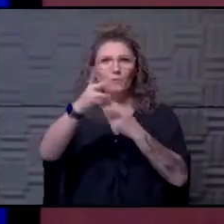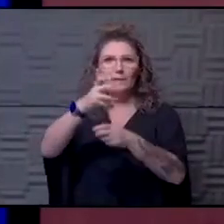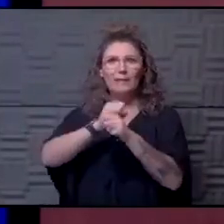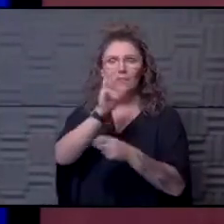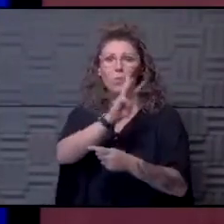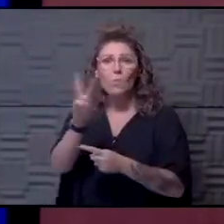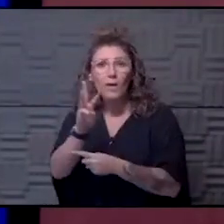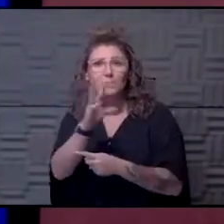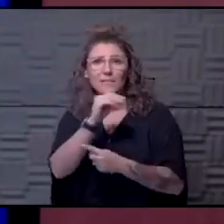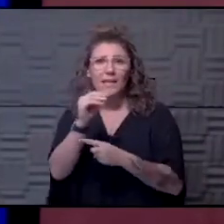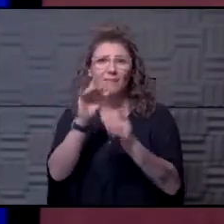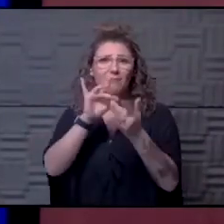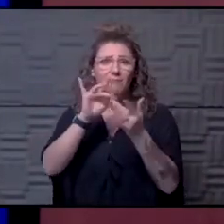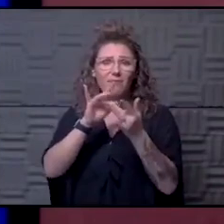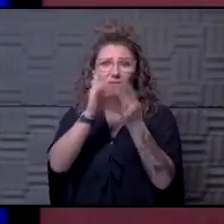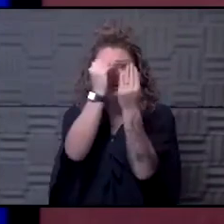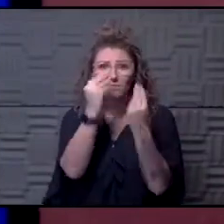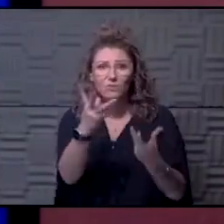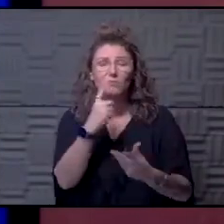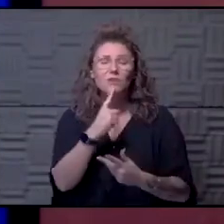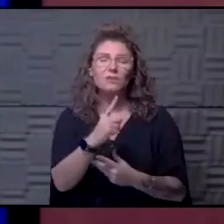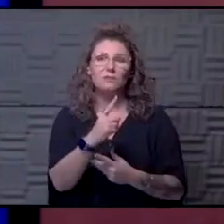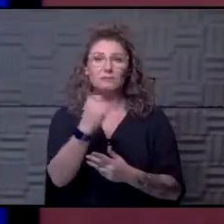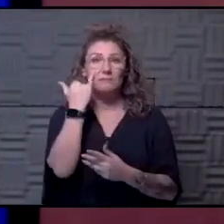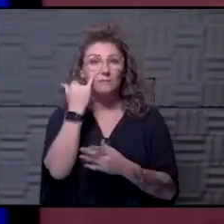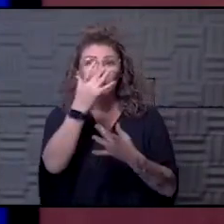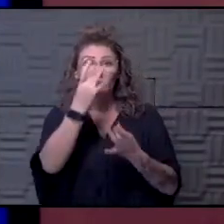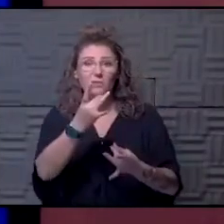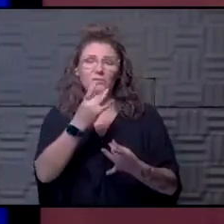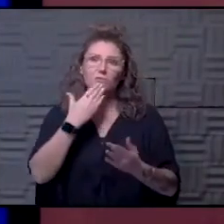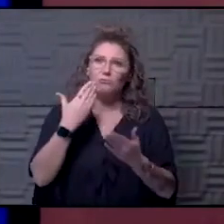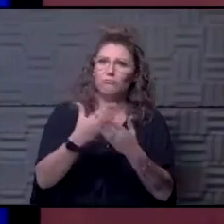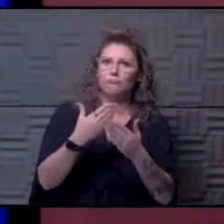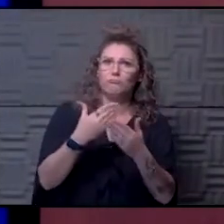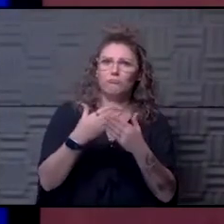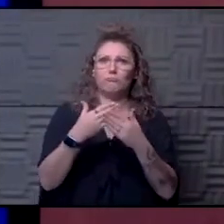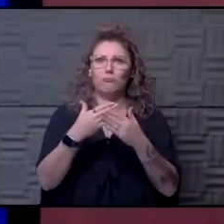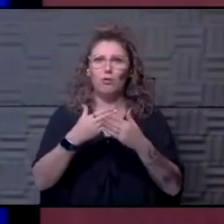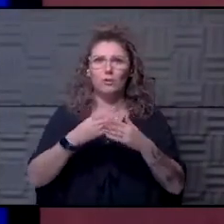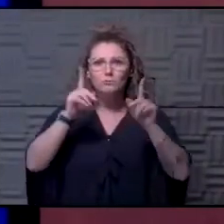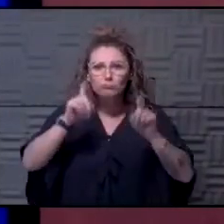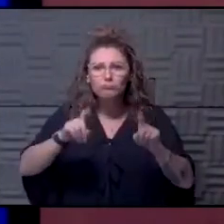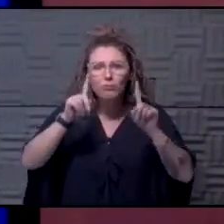information because if you're interested, I think that's a really good trial to be considered for.